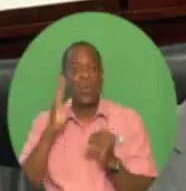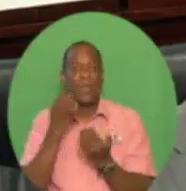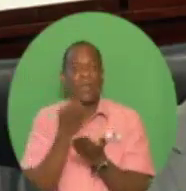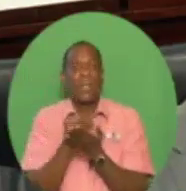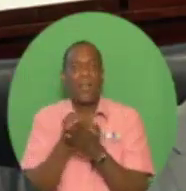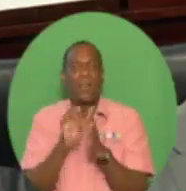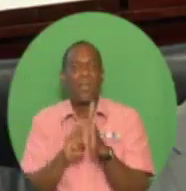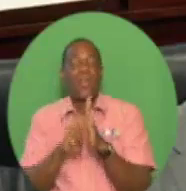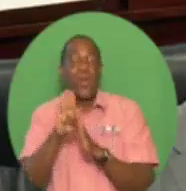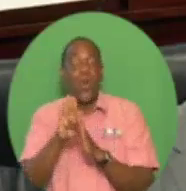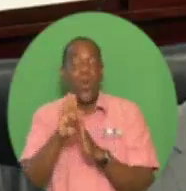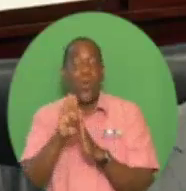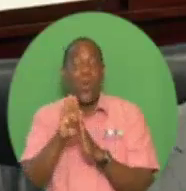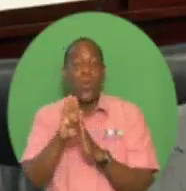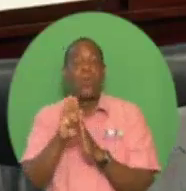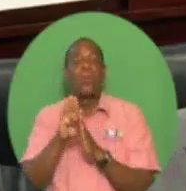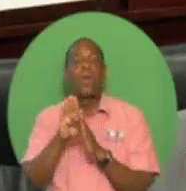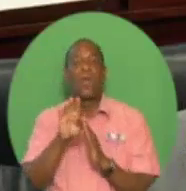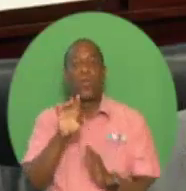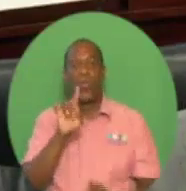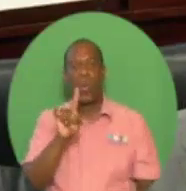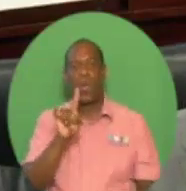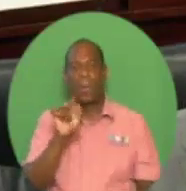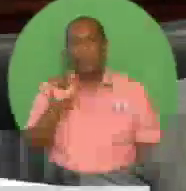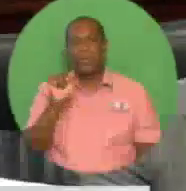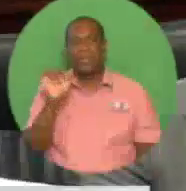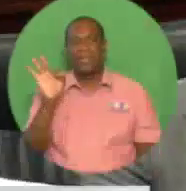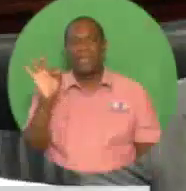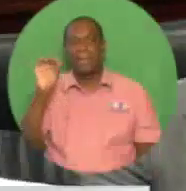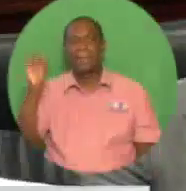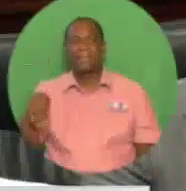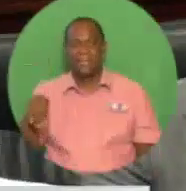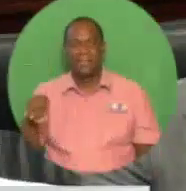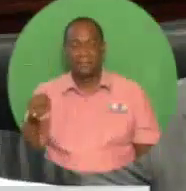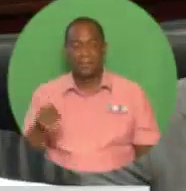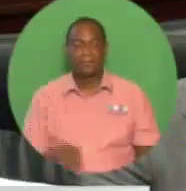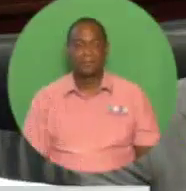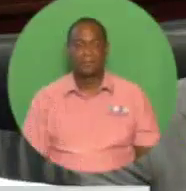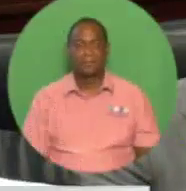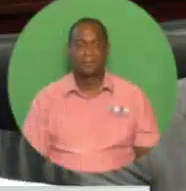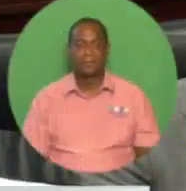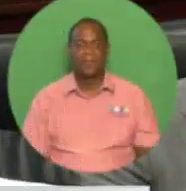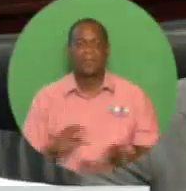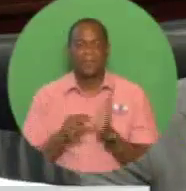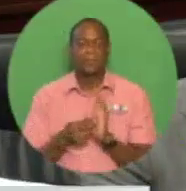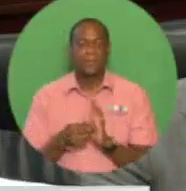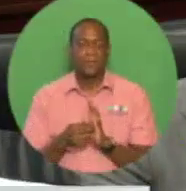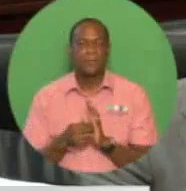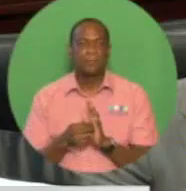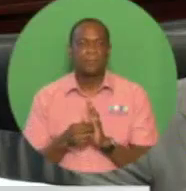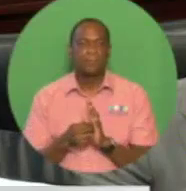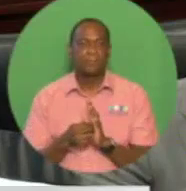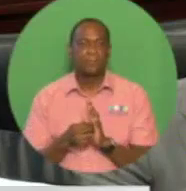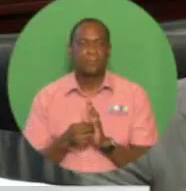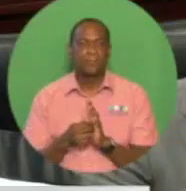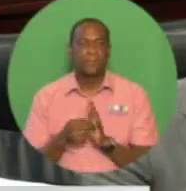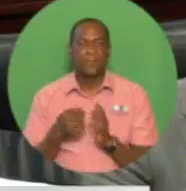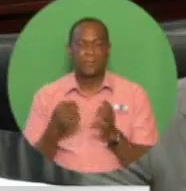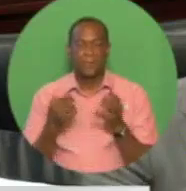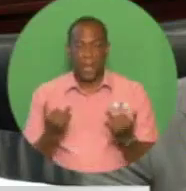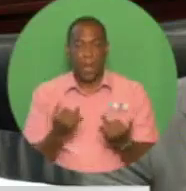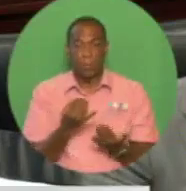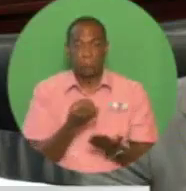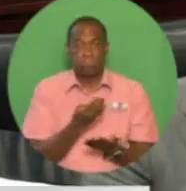It is against this background that the theme for the 2019 budget reflects the unfolding economic situation, a